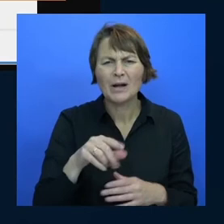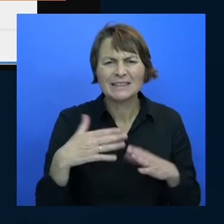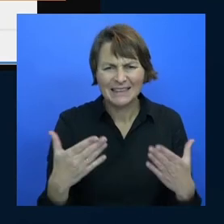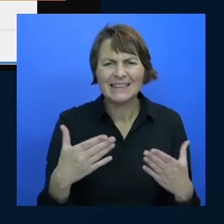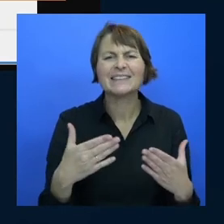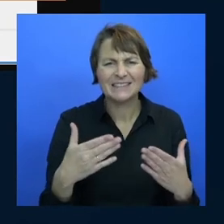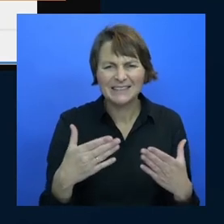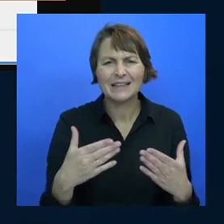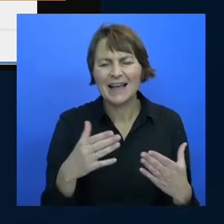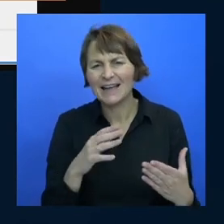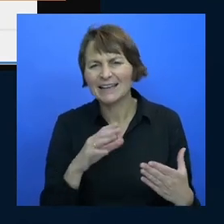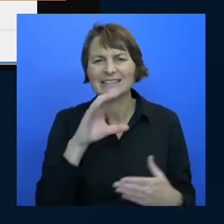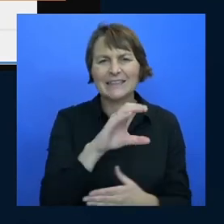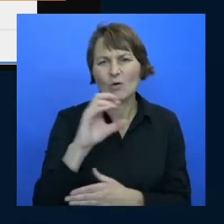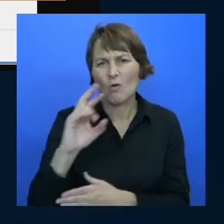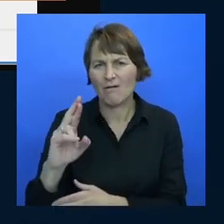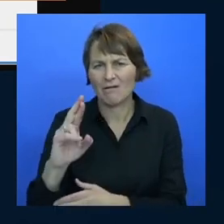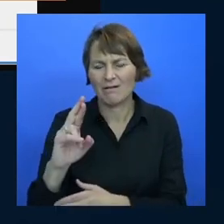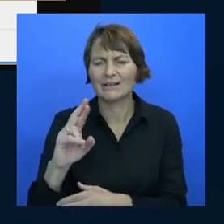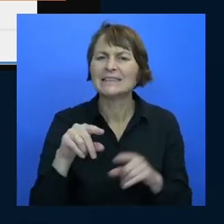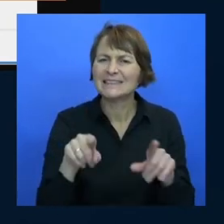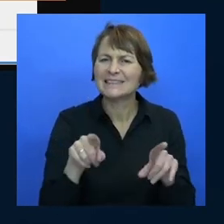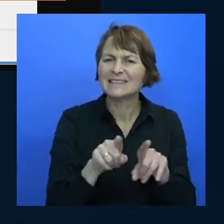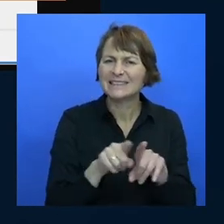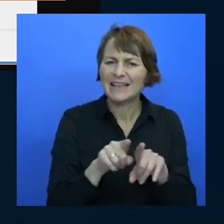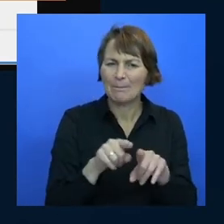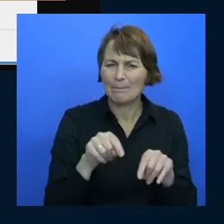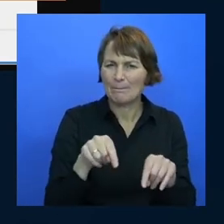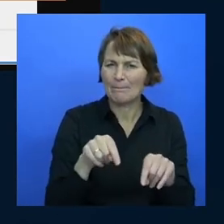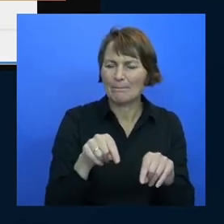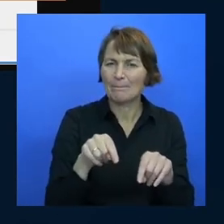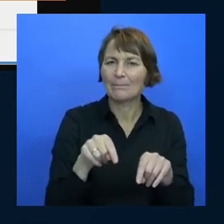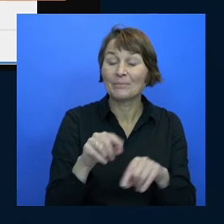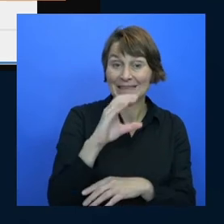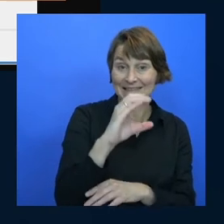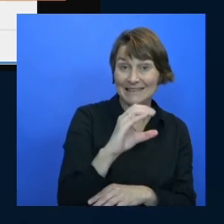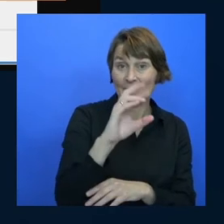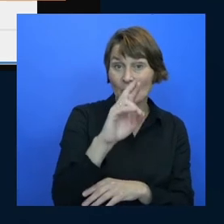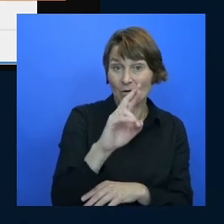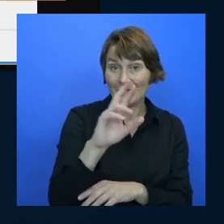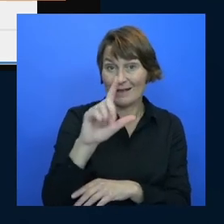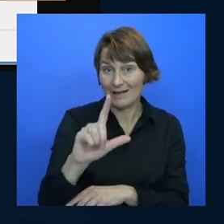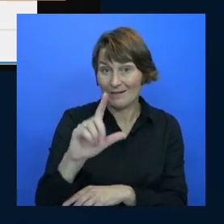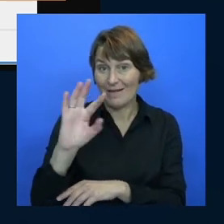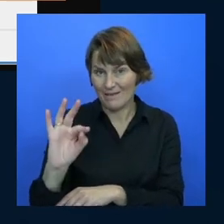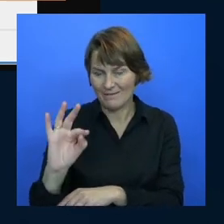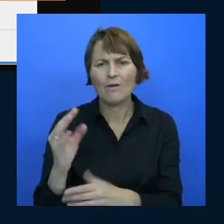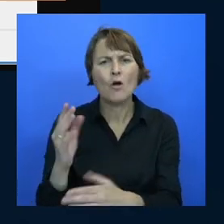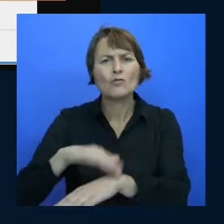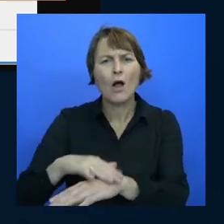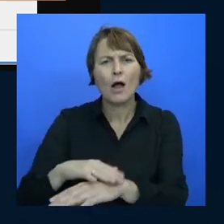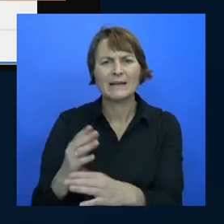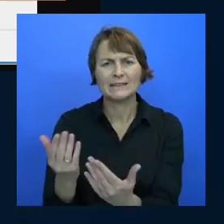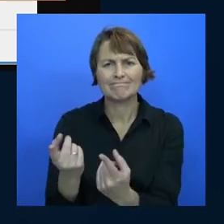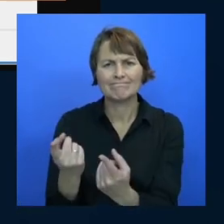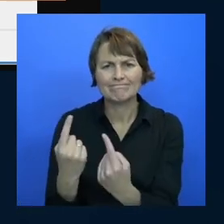think about it when you're doing your git commits right you know when you get that cr lf comment and they always talk about the